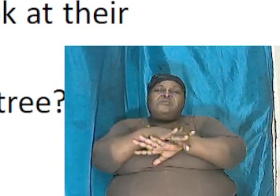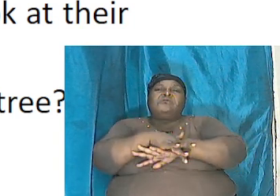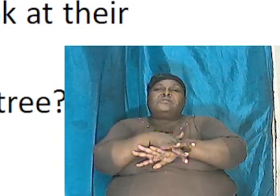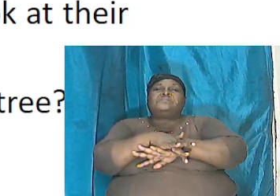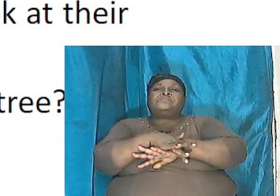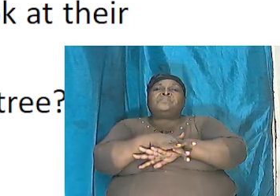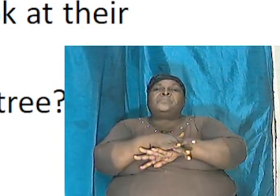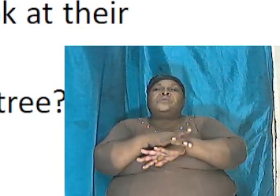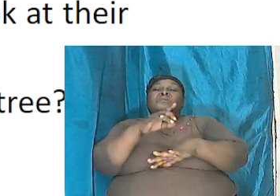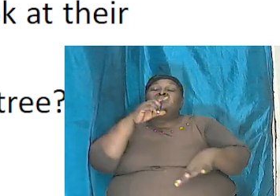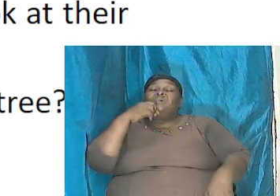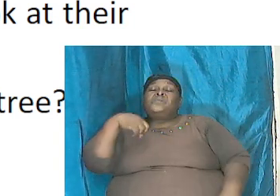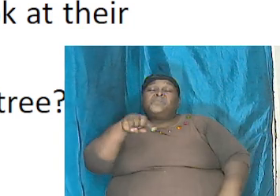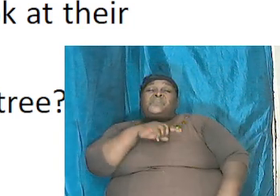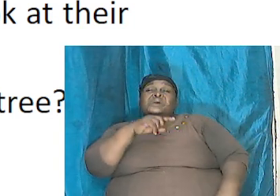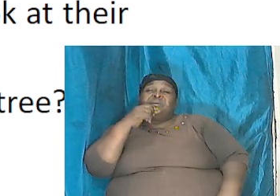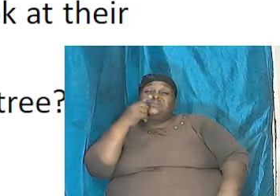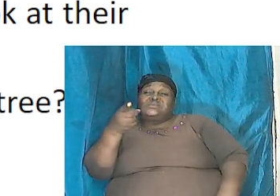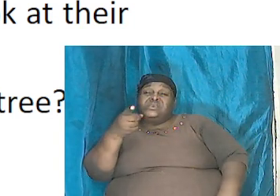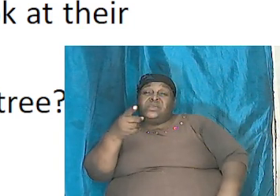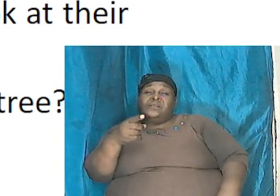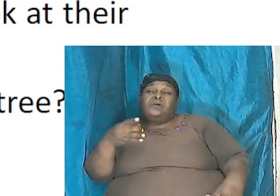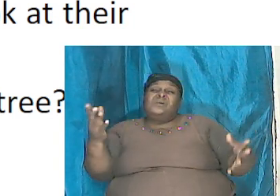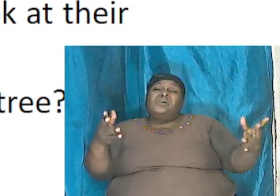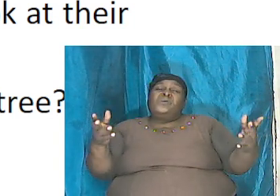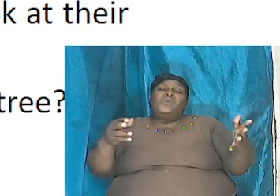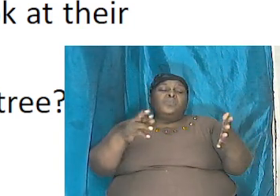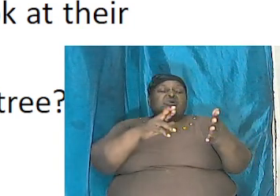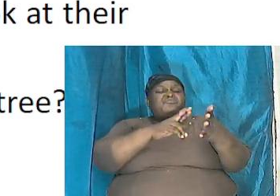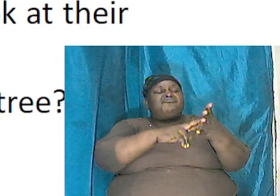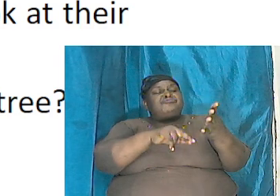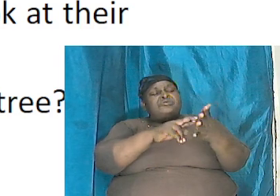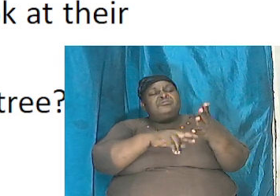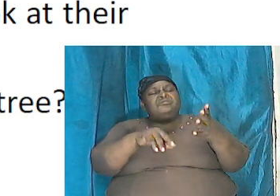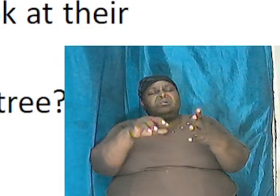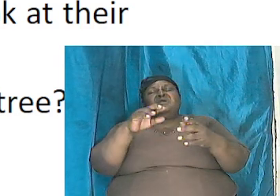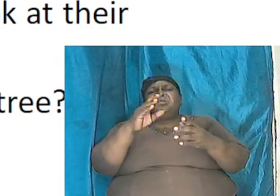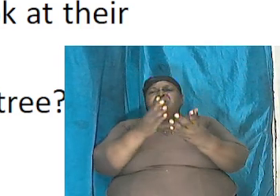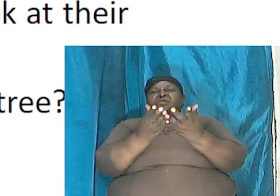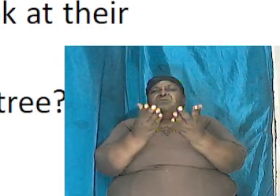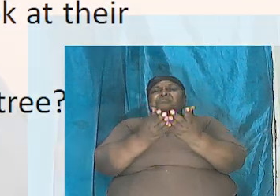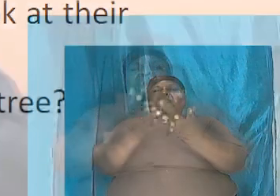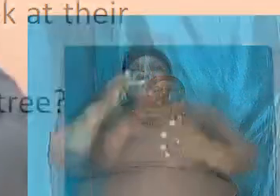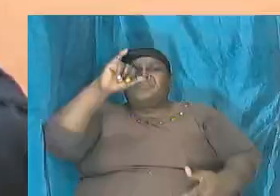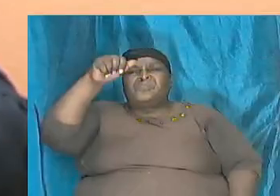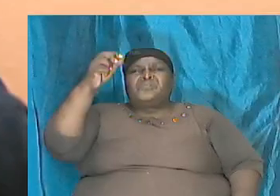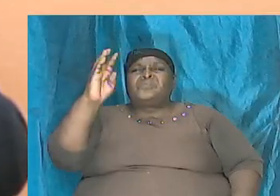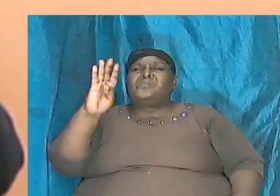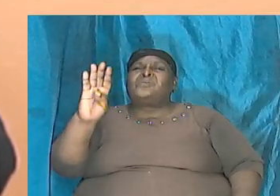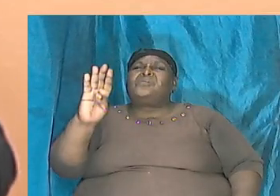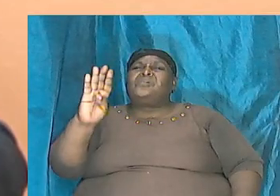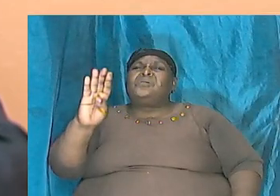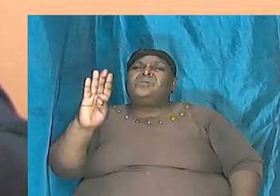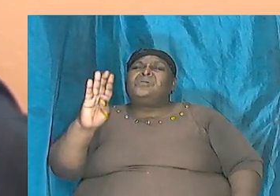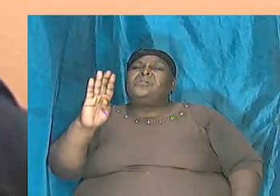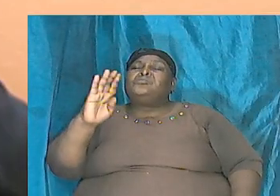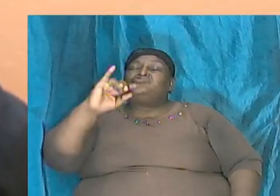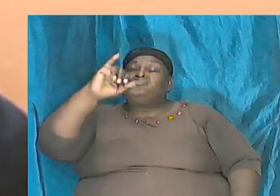we said based on what was written in the book of Job Job described